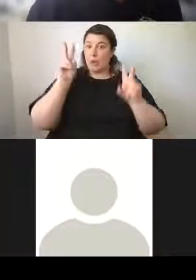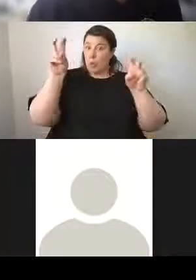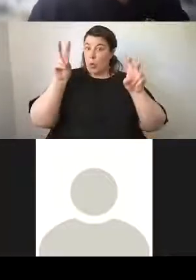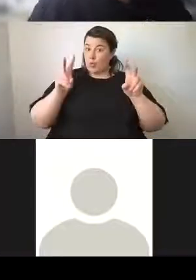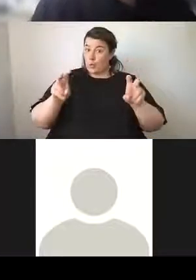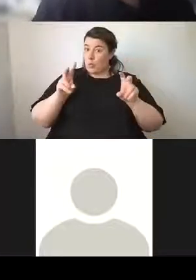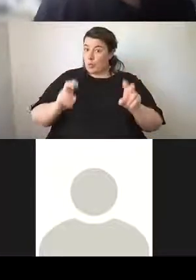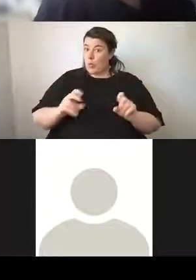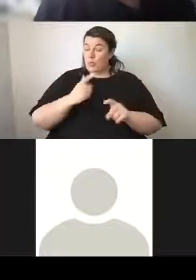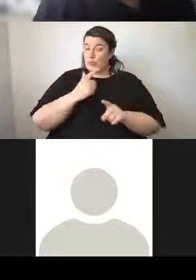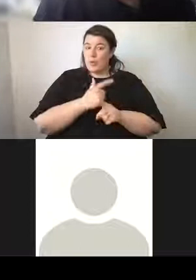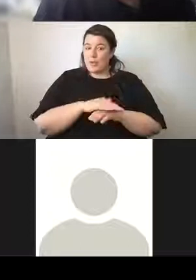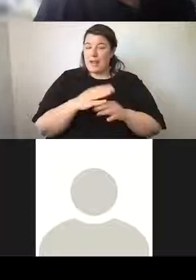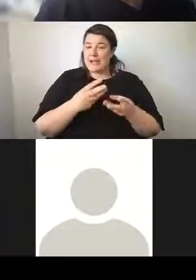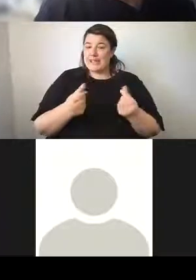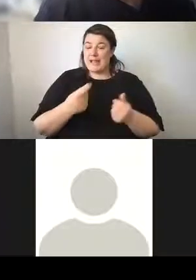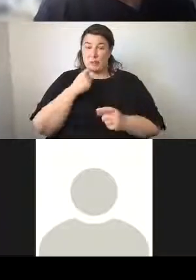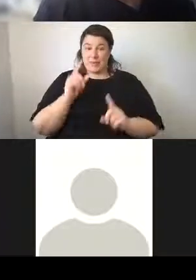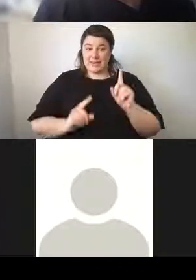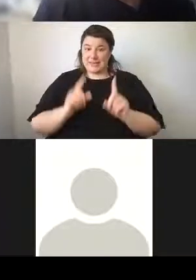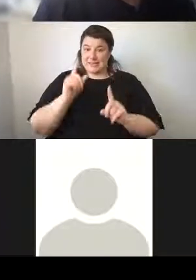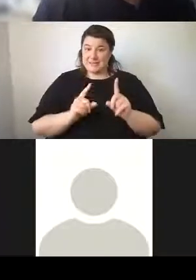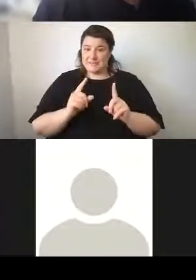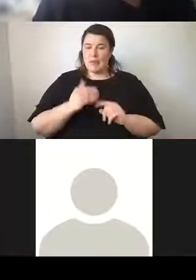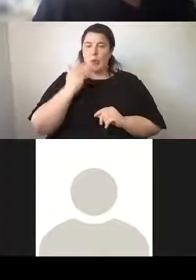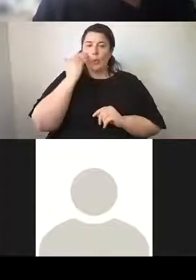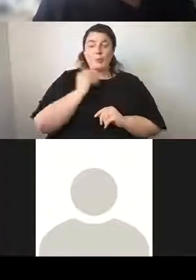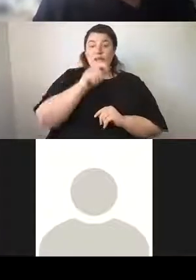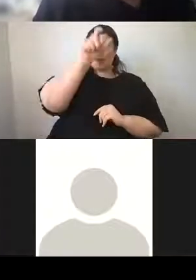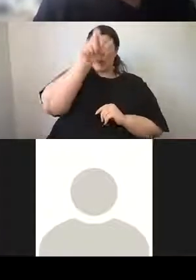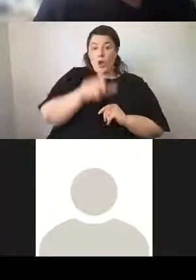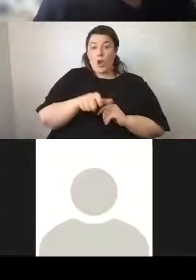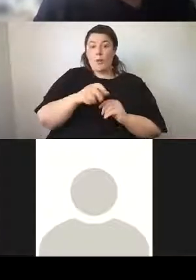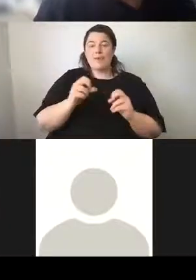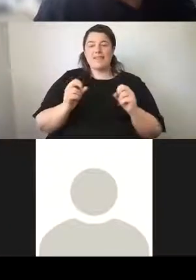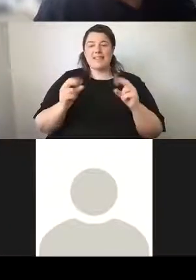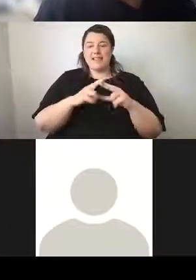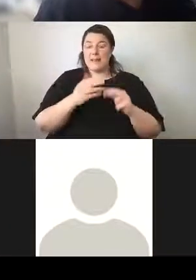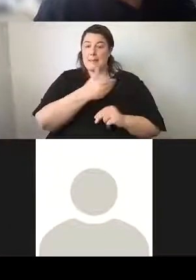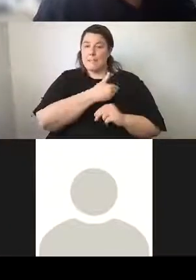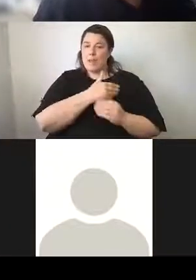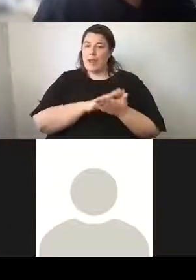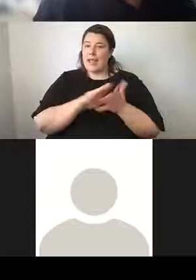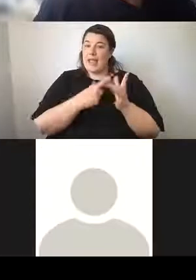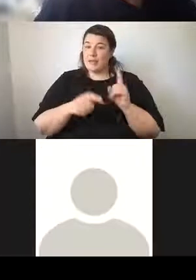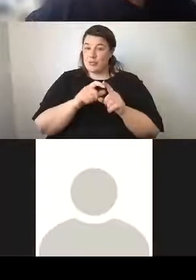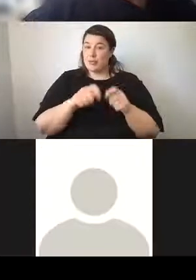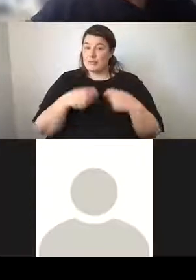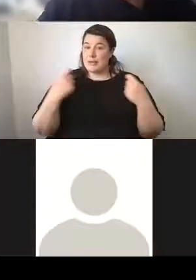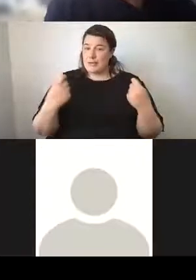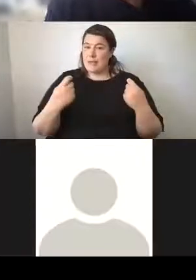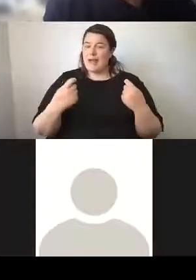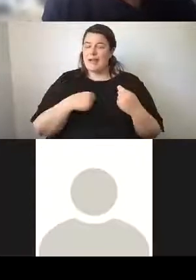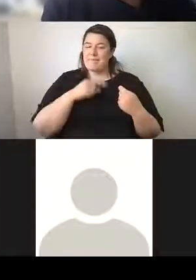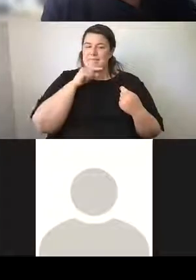sandstone in the city. An article in the Women's Column of the Sydney Morning Herald in 1923 took pride in the